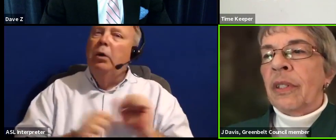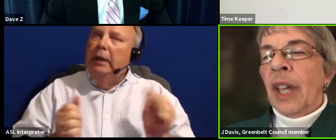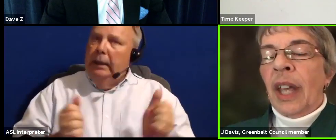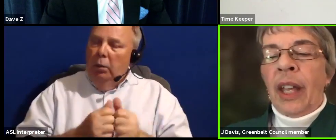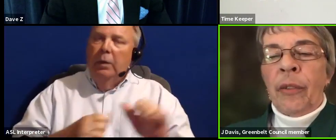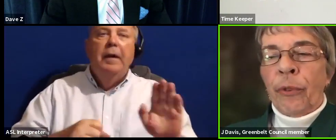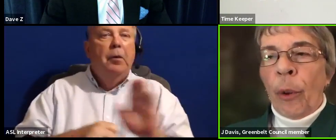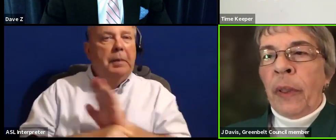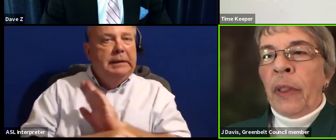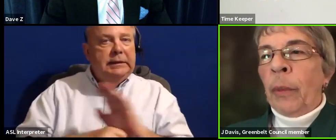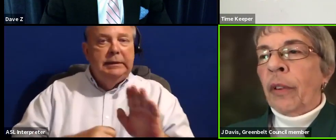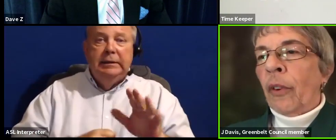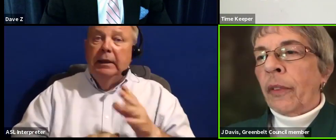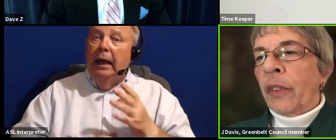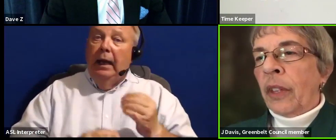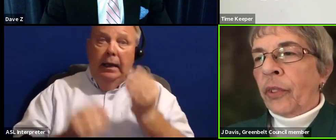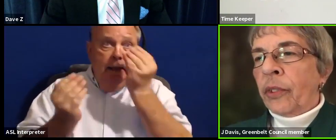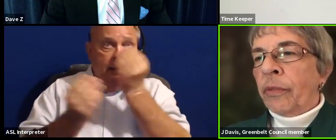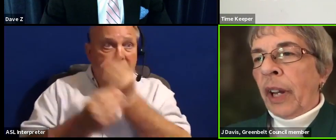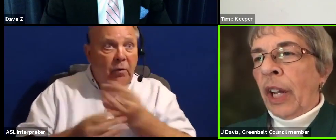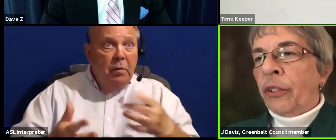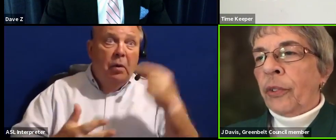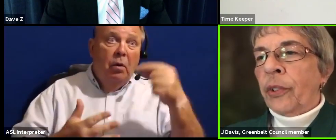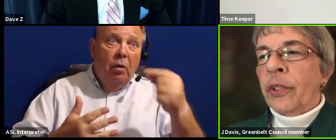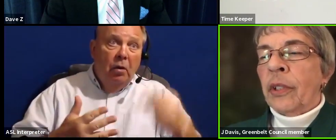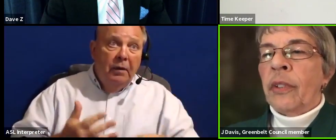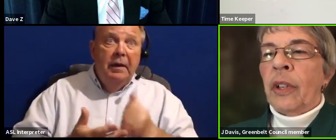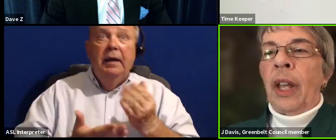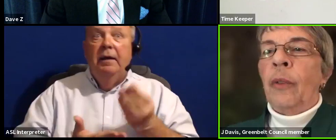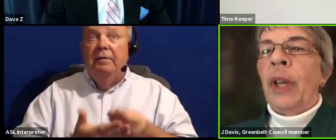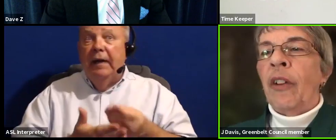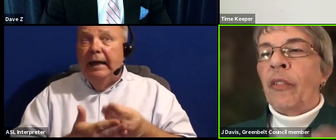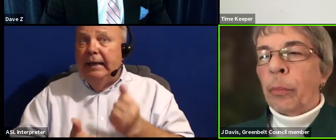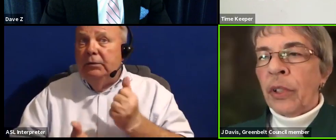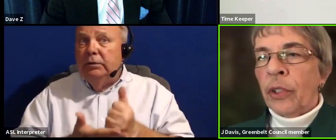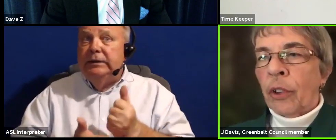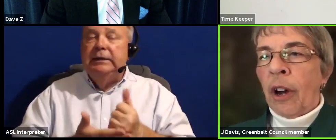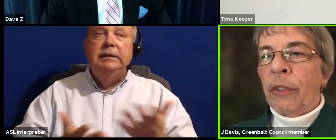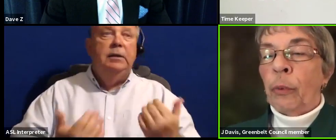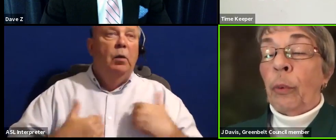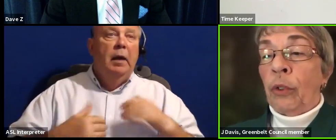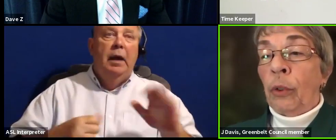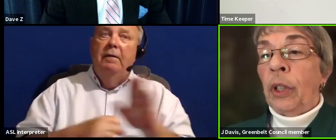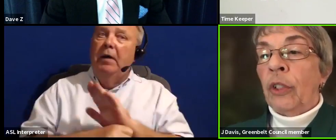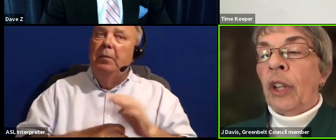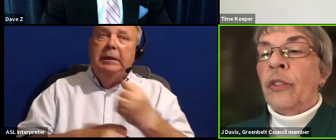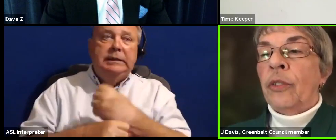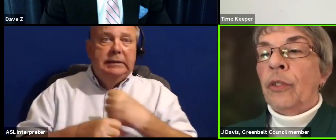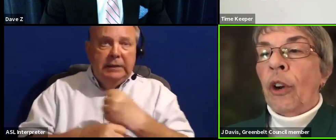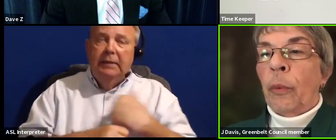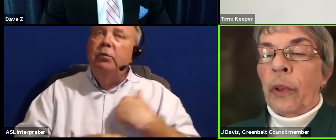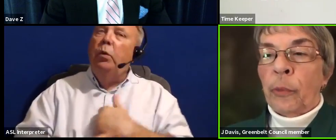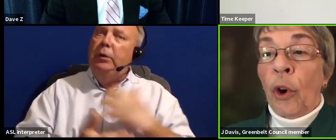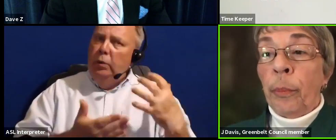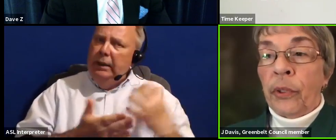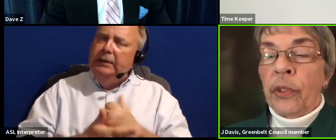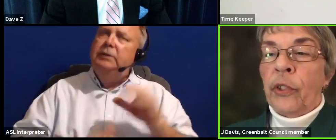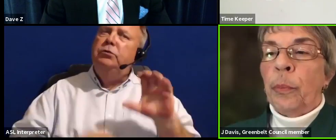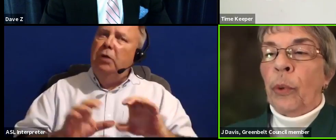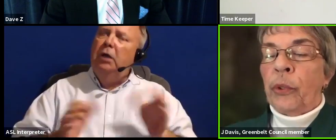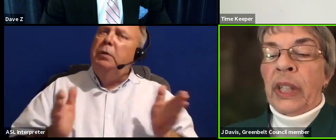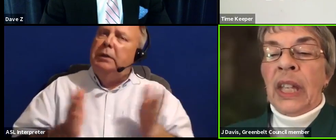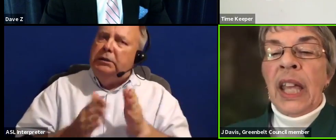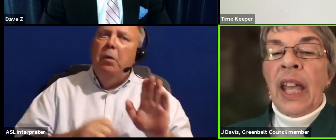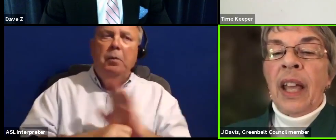businesses, informing them of the financial assistance. And we have our business coffees, where we do get a chance to talk with our small